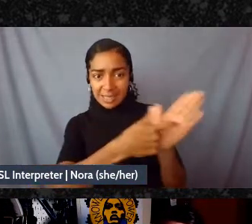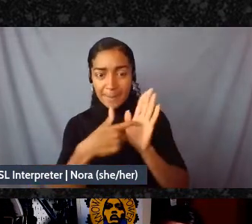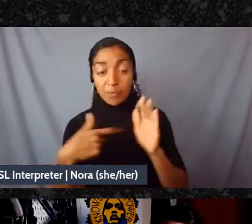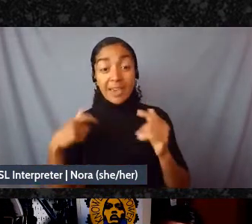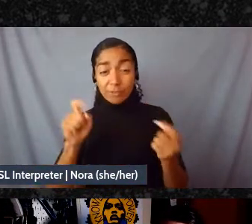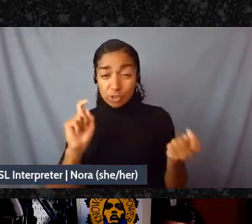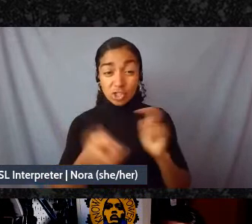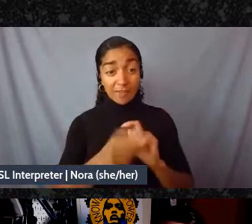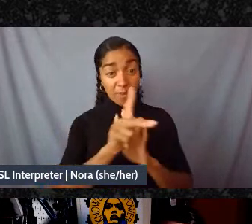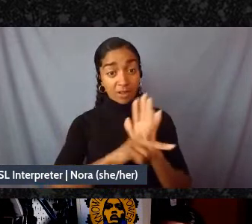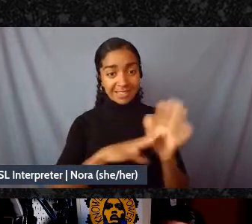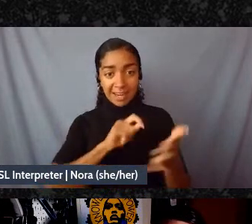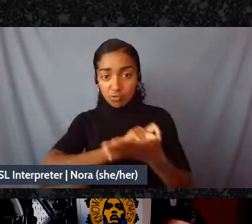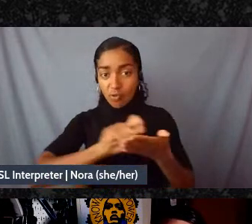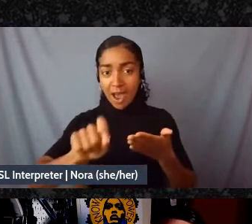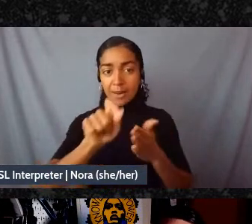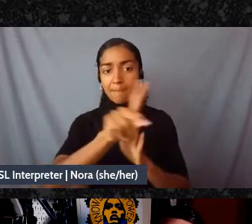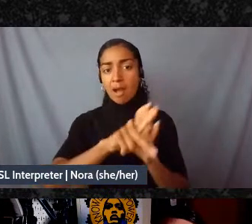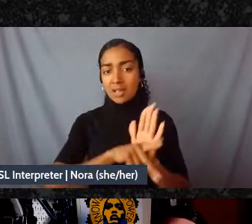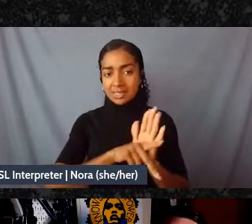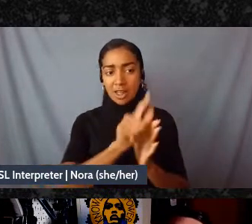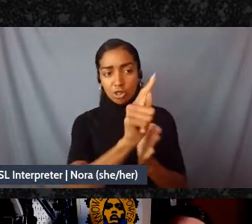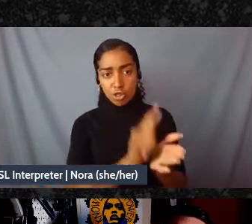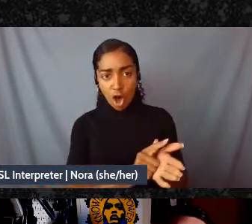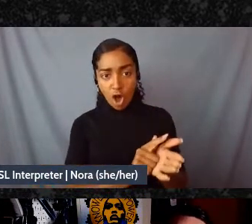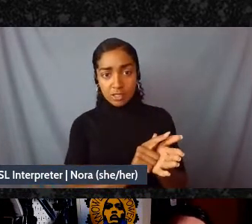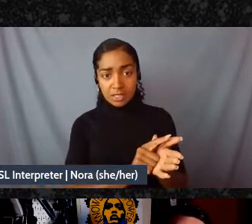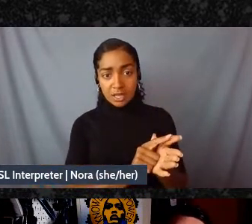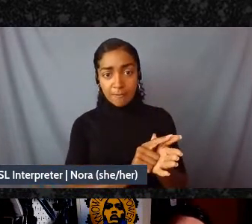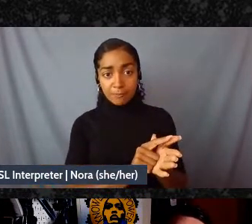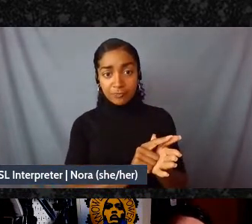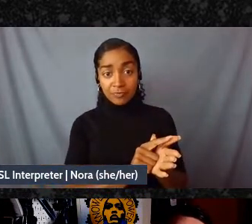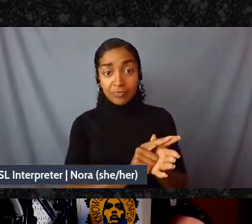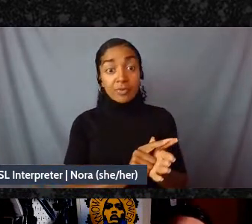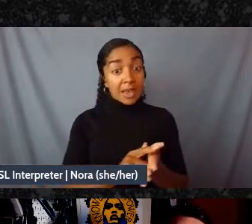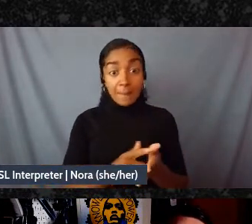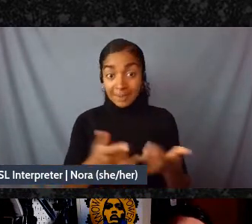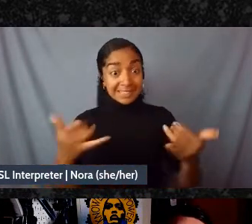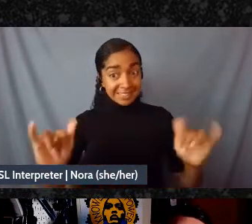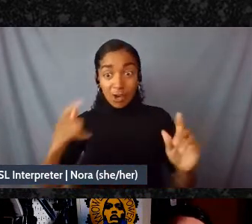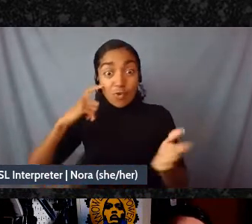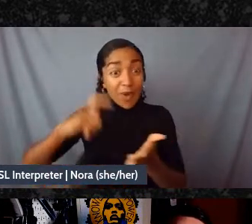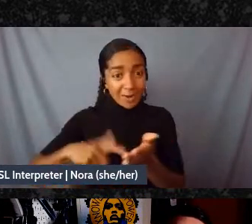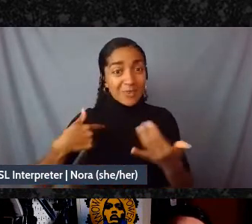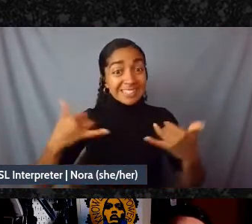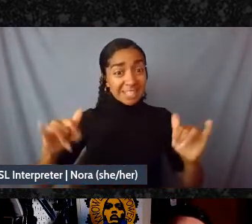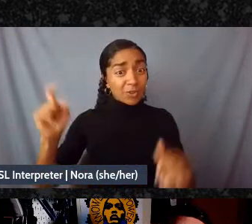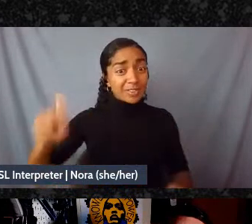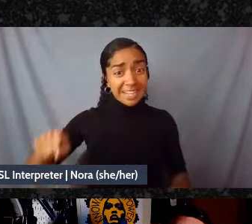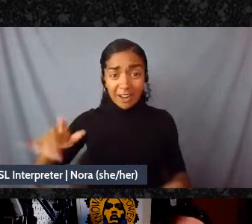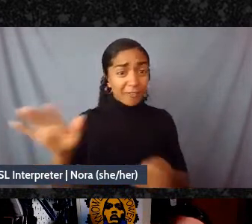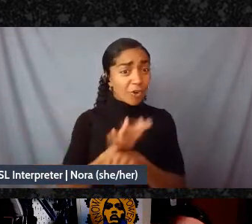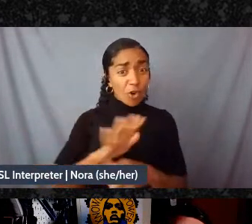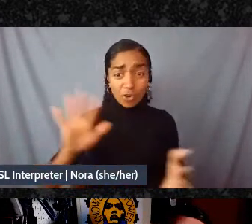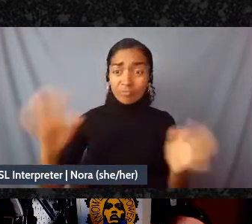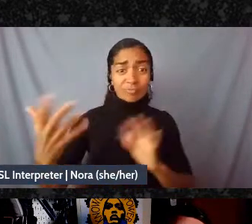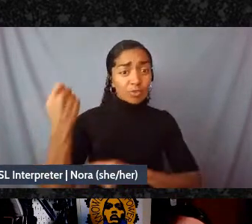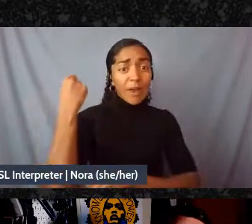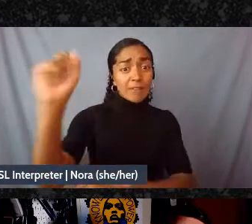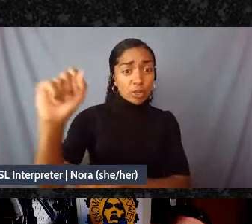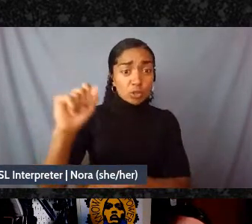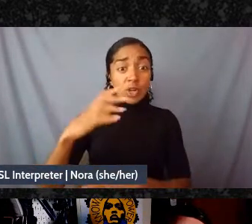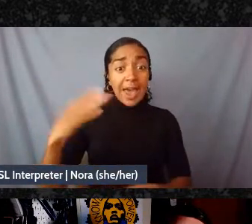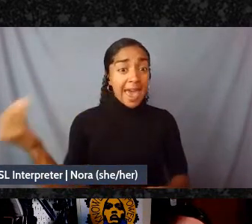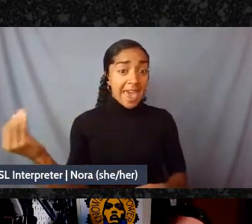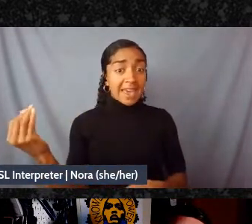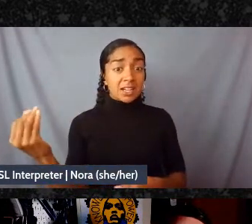that doesn't preclude that we also need a complete revolution and that we don't think that this system fundamentally will be able to